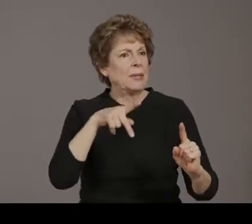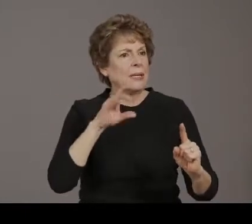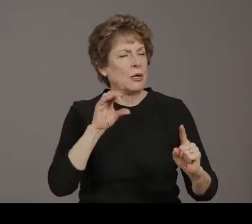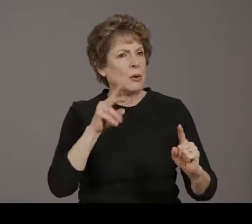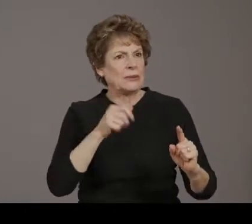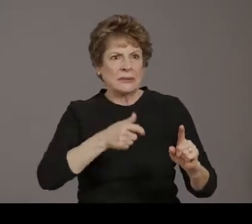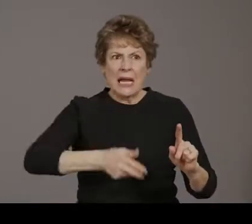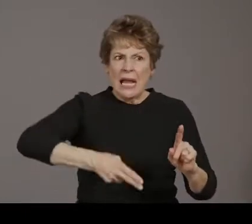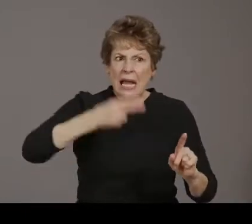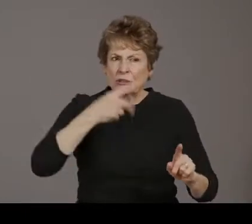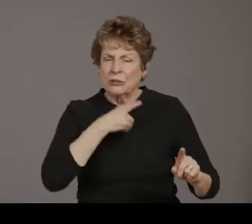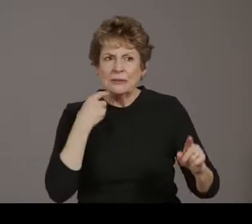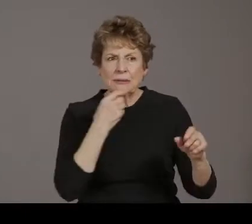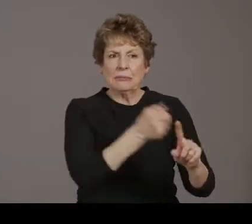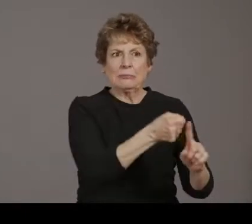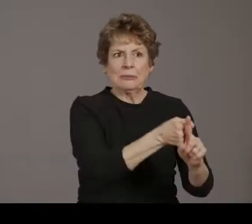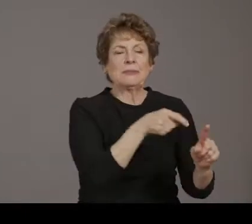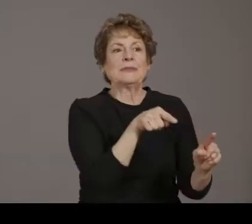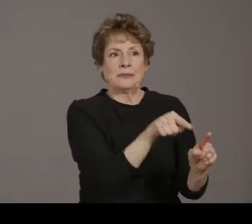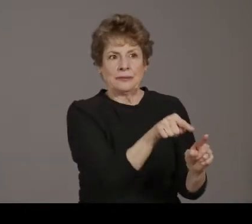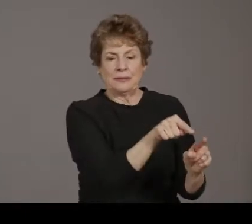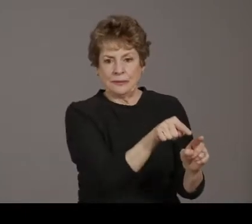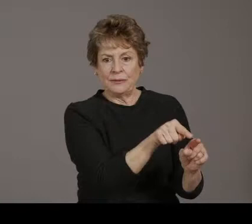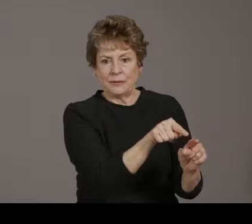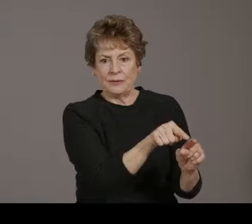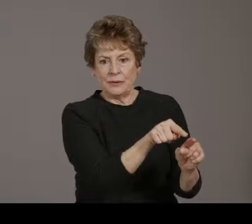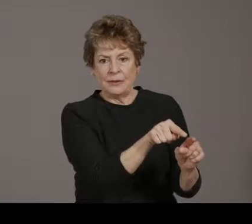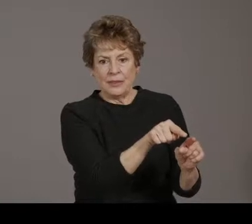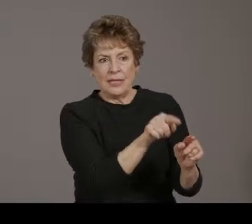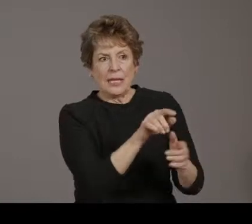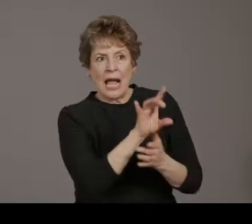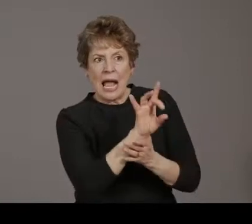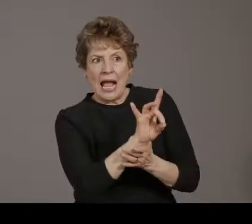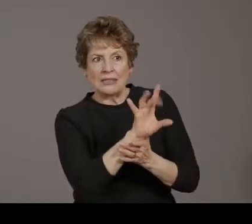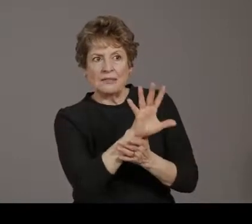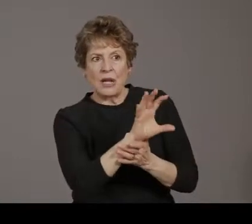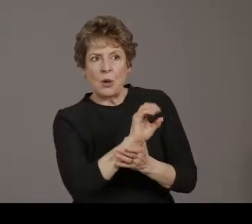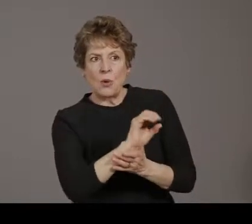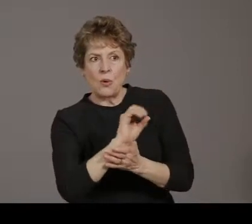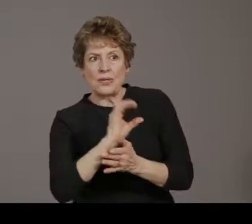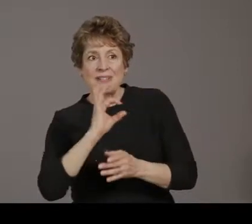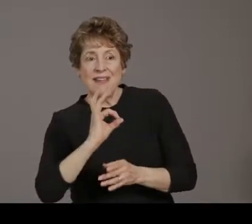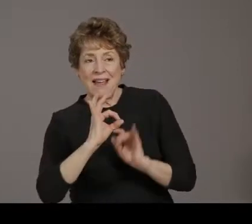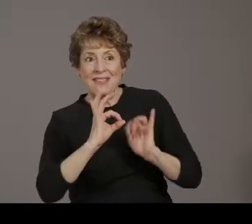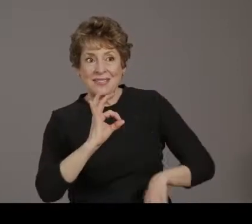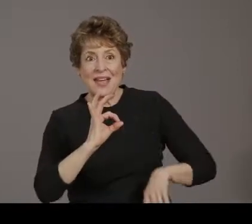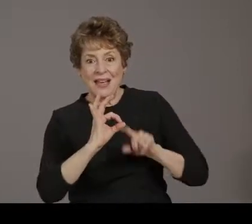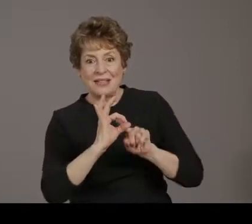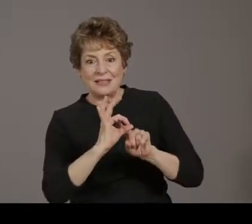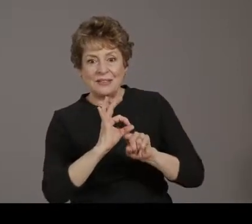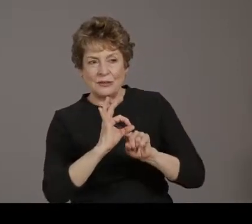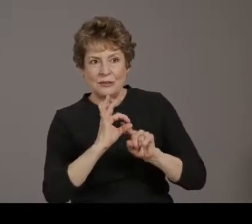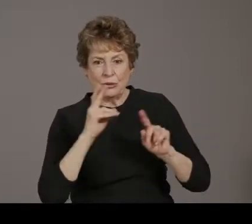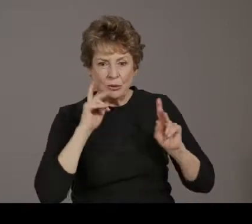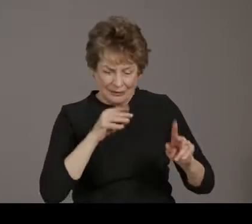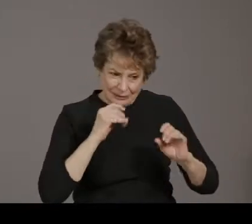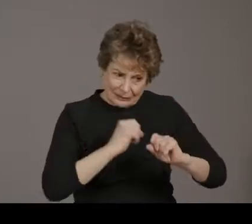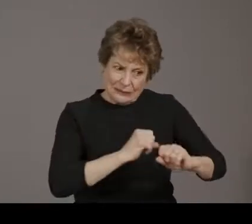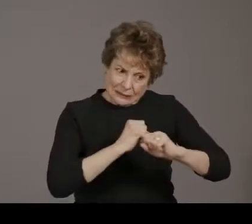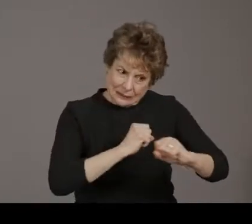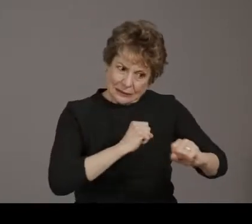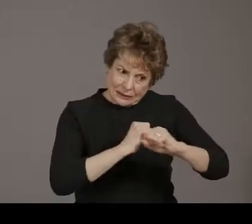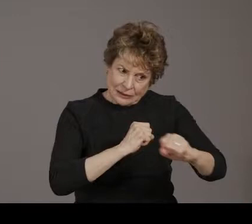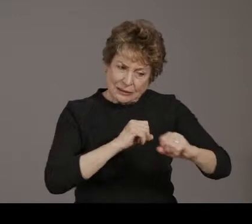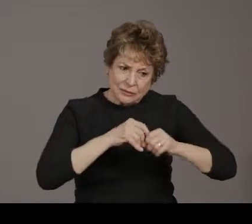campaign to the 85009 zip code. This includes various components including teletown halls in both Spanish and